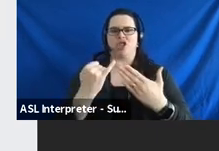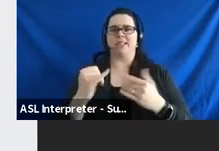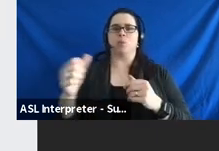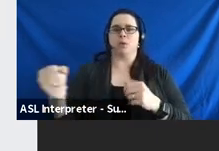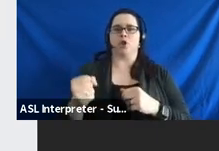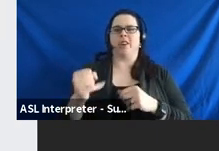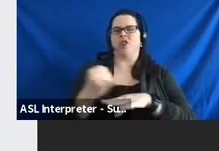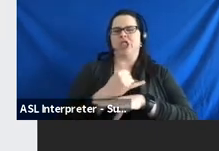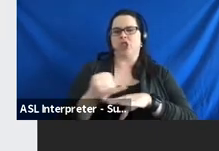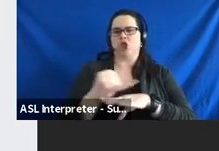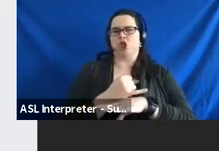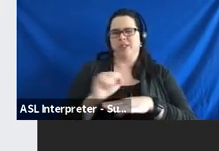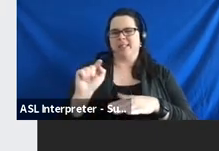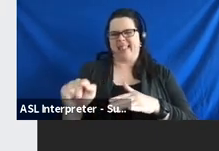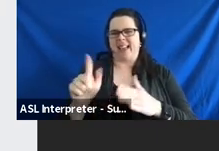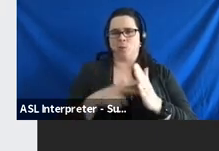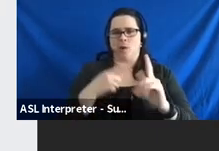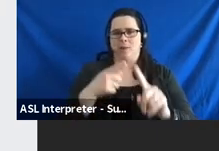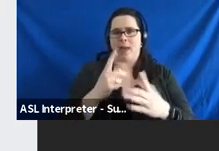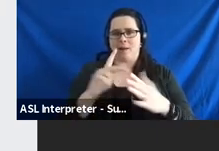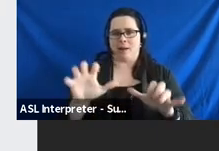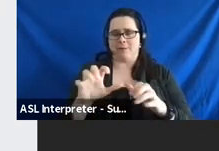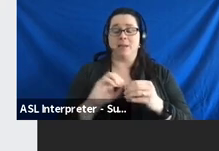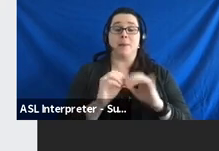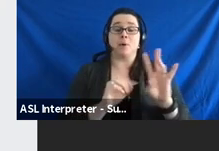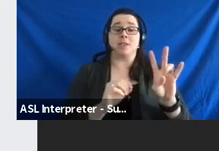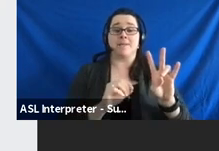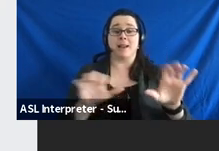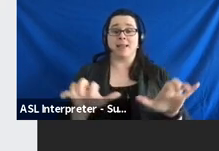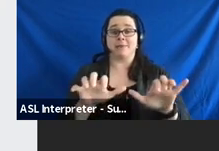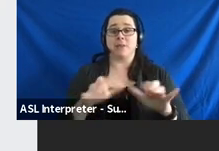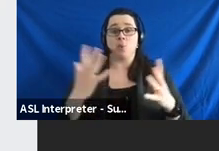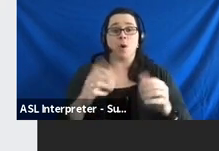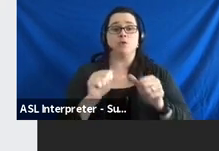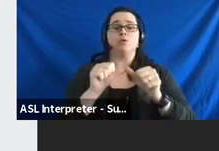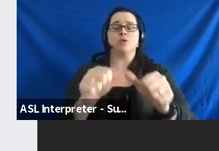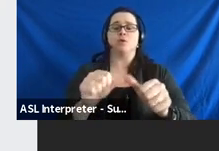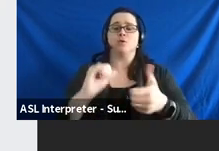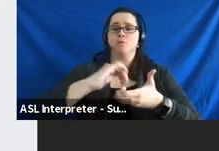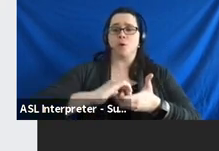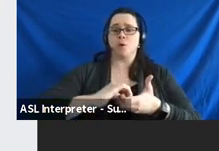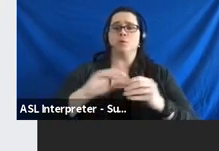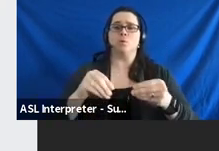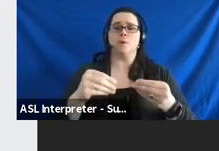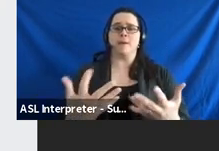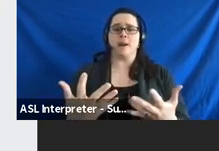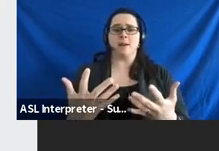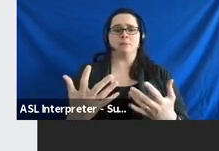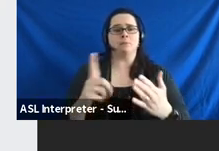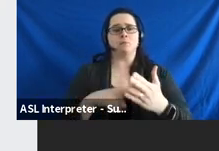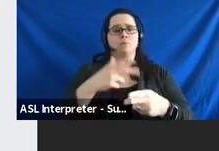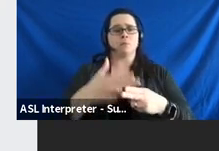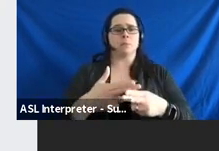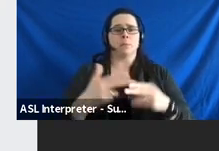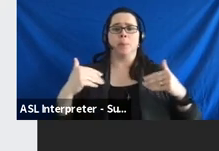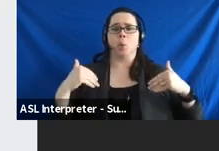for interns. That's what this activity is about. And then the next activity is to continue our partnership to provide what we call